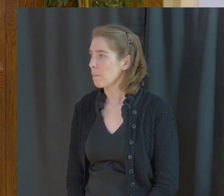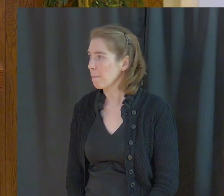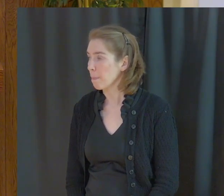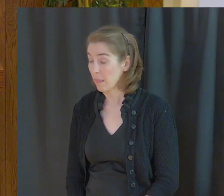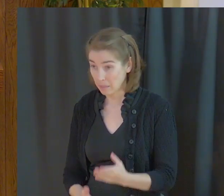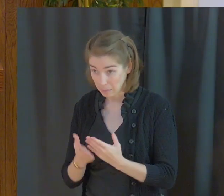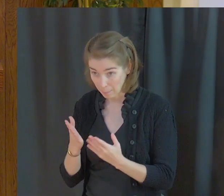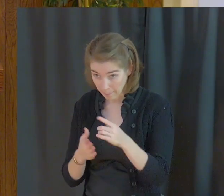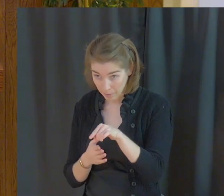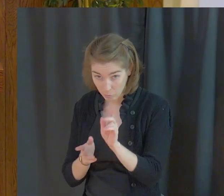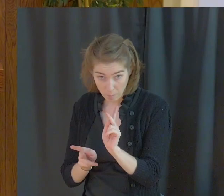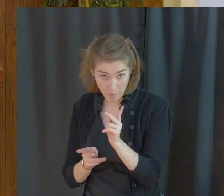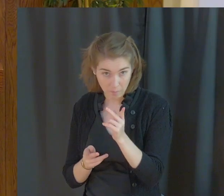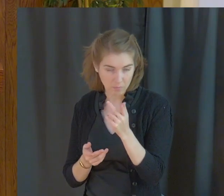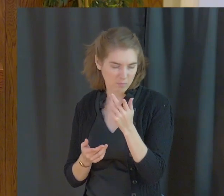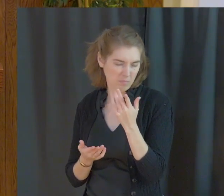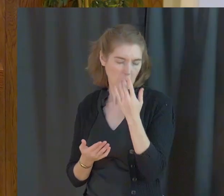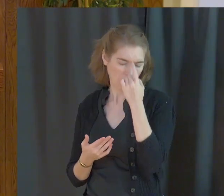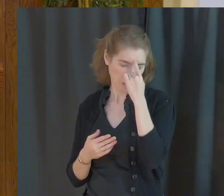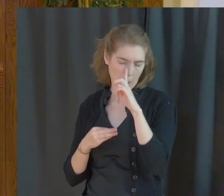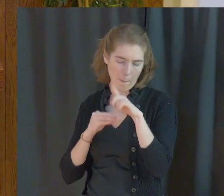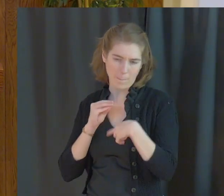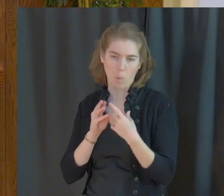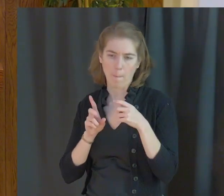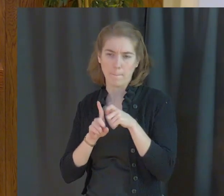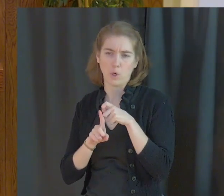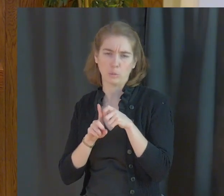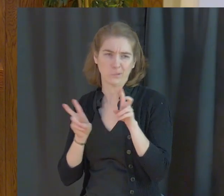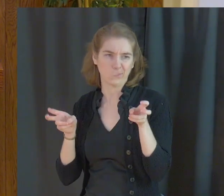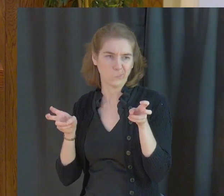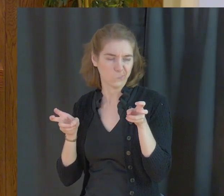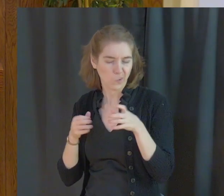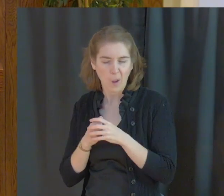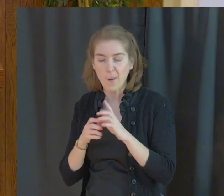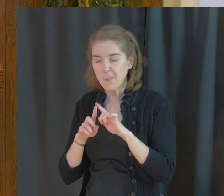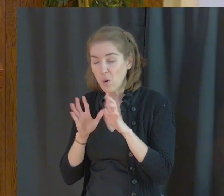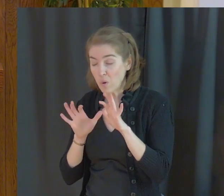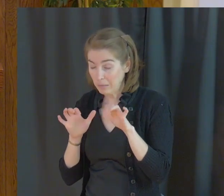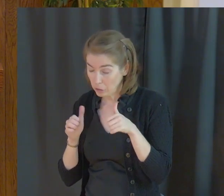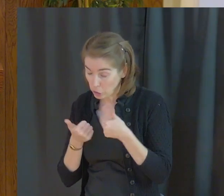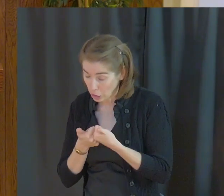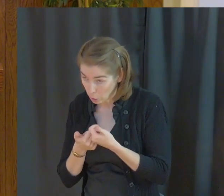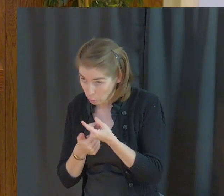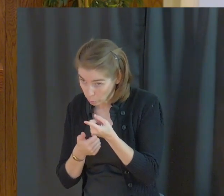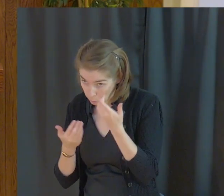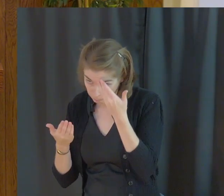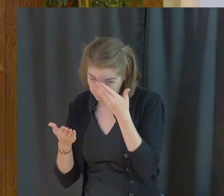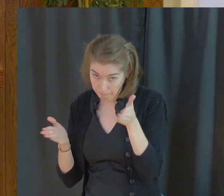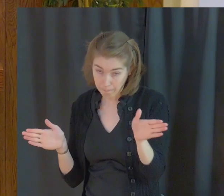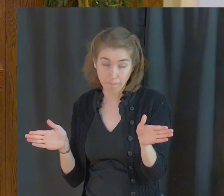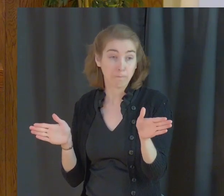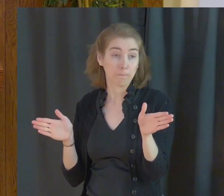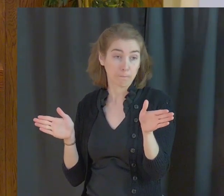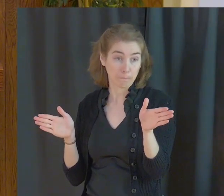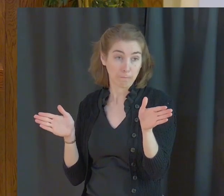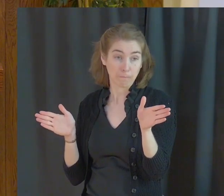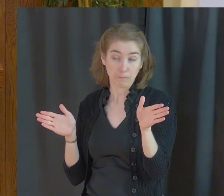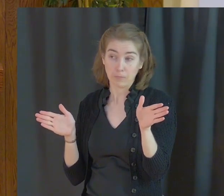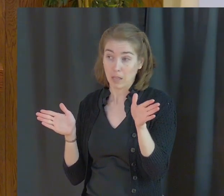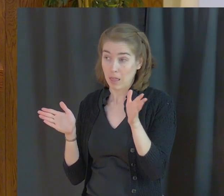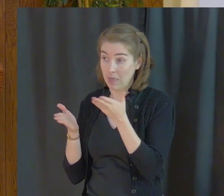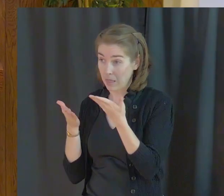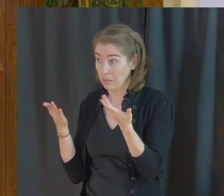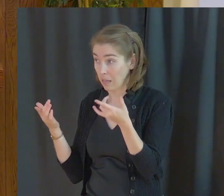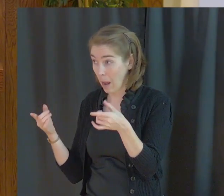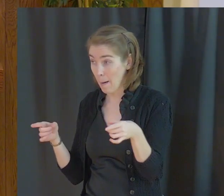Some of you may not even think of it as persecution, so to speak. But I want to challenge you to open your eyes a little bit to things that are going on